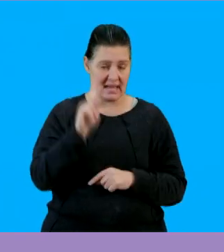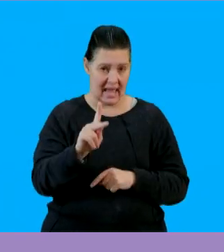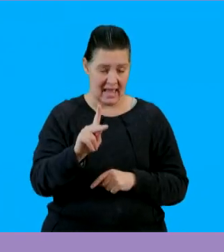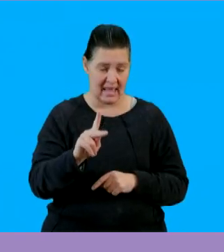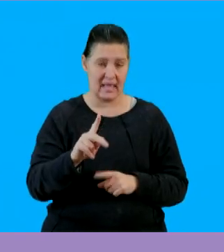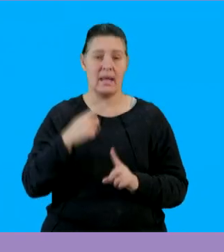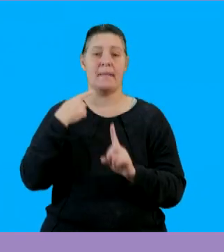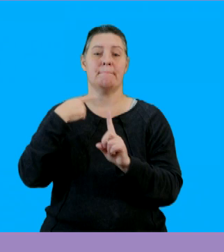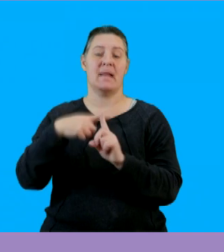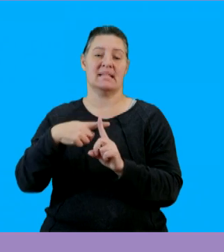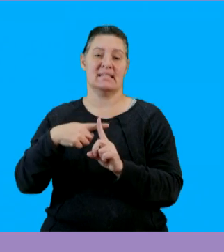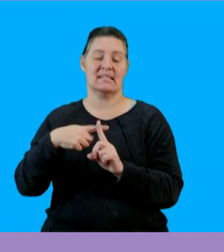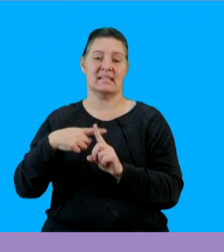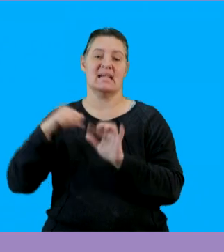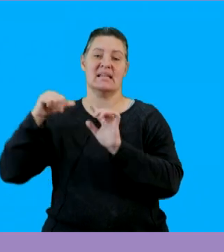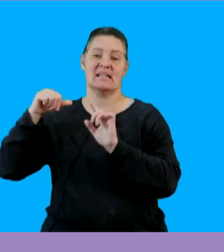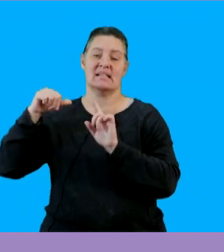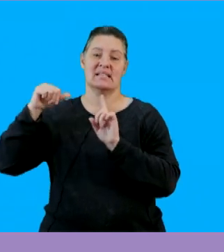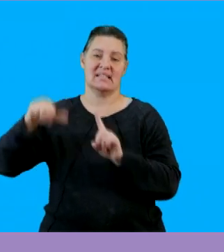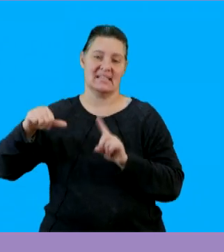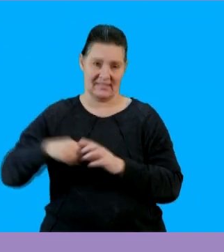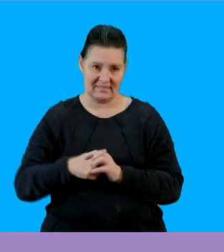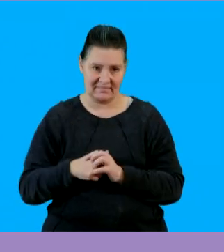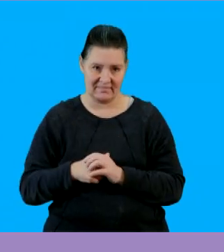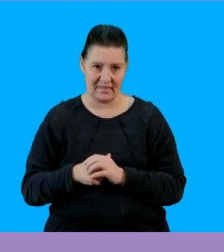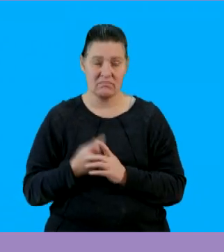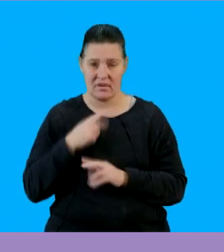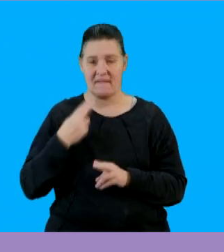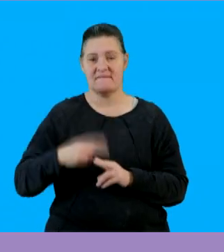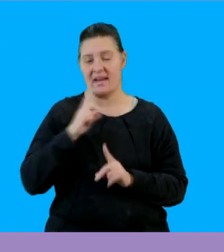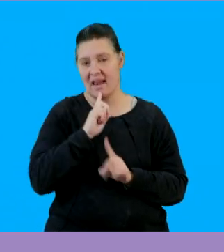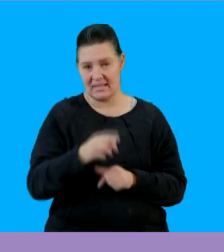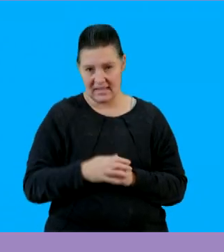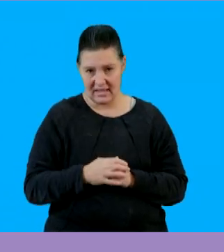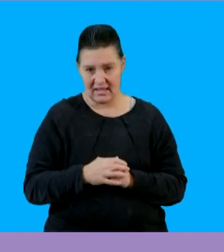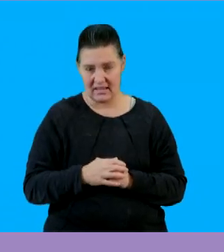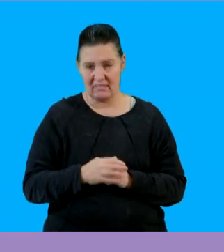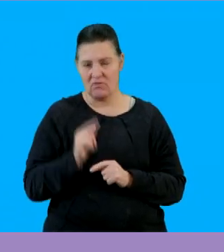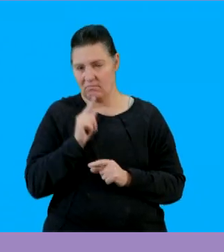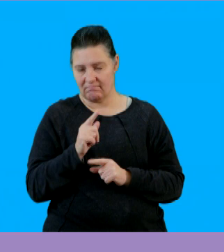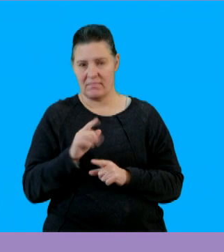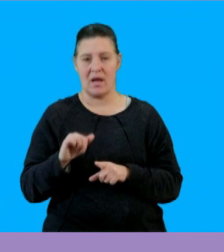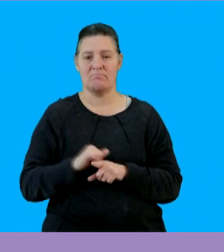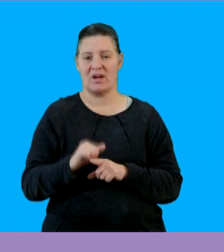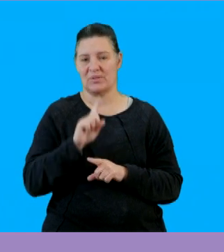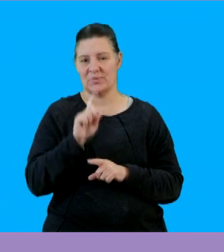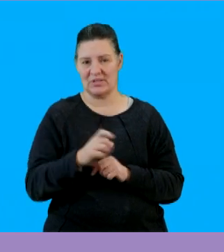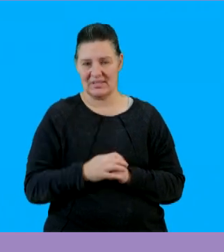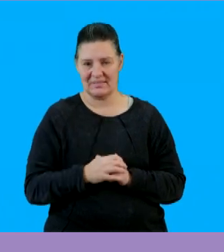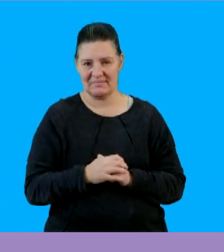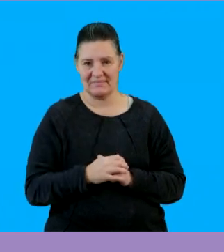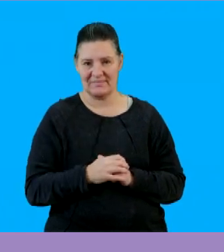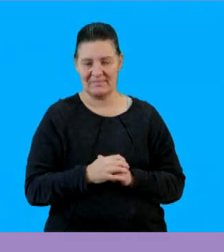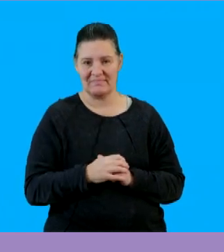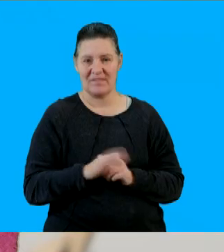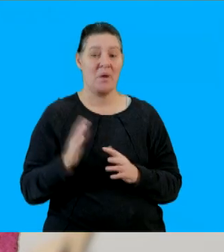plus 16 and that is the final answer for that practice